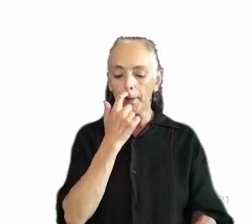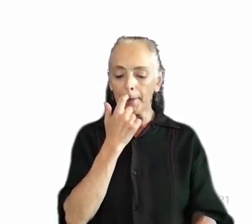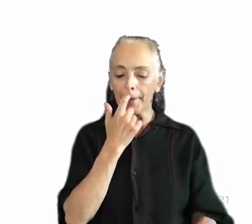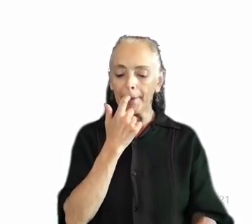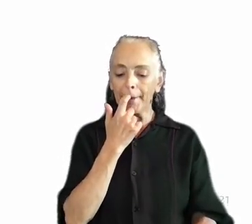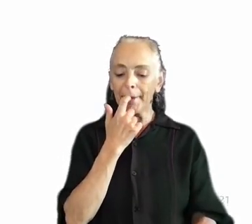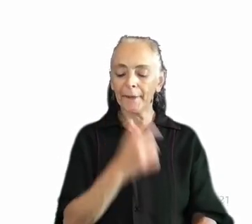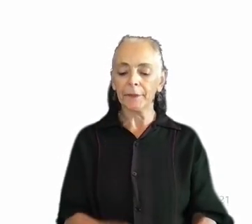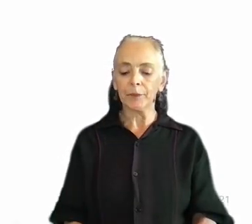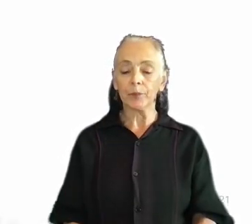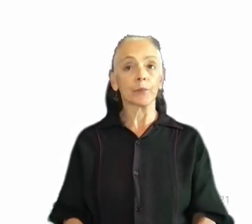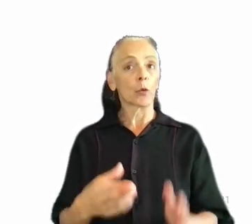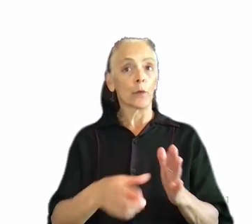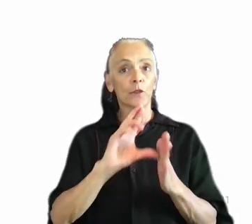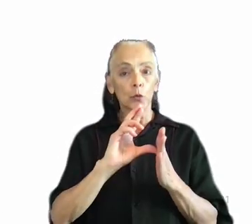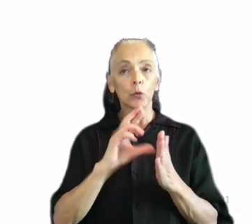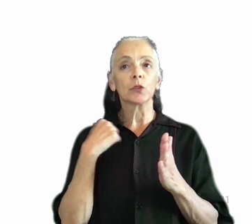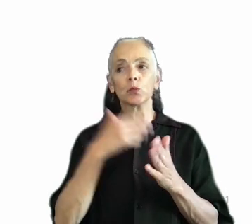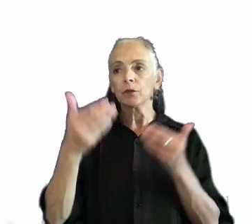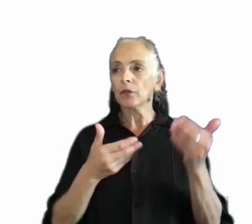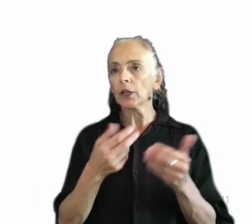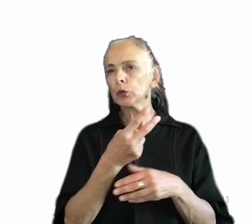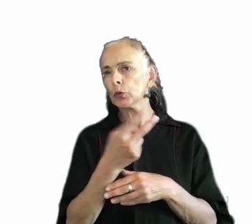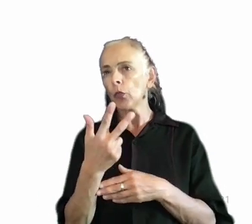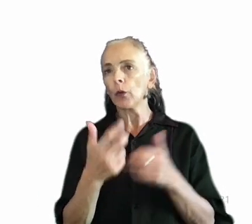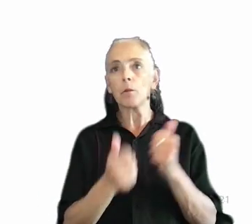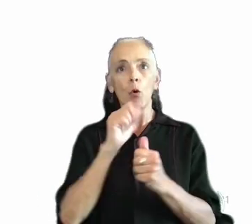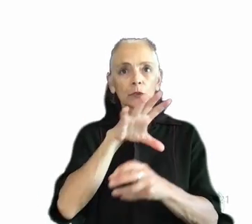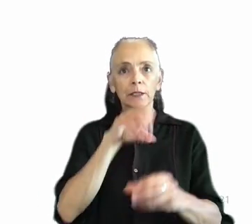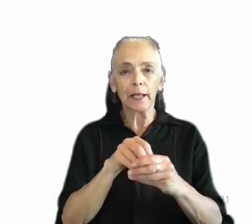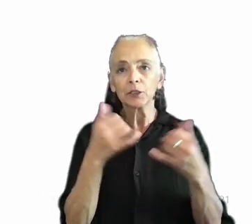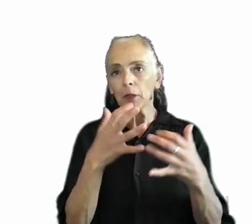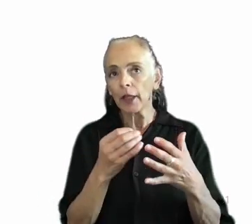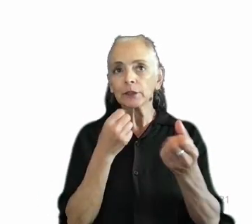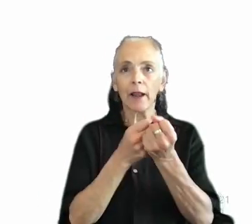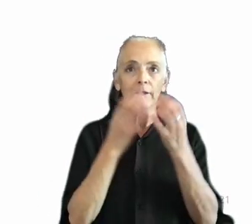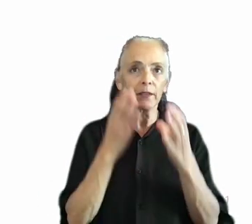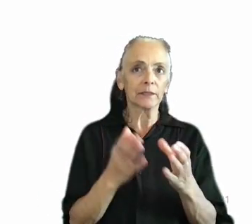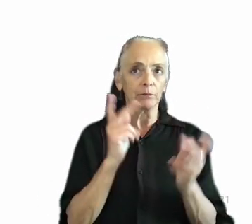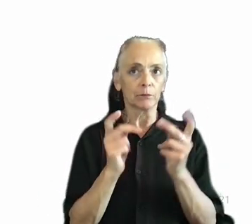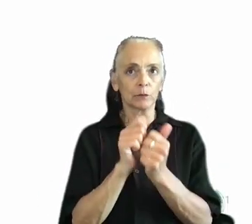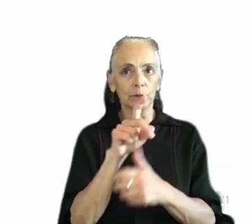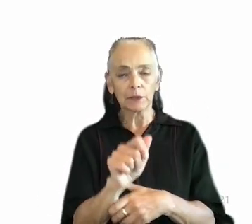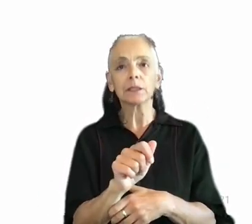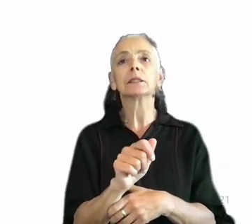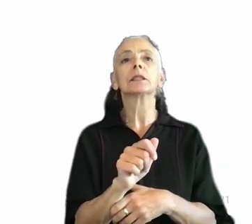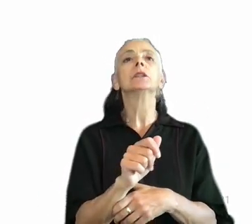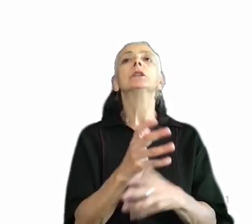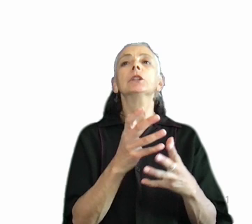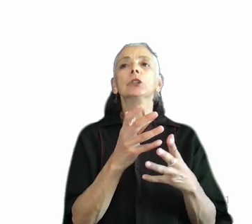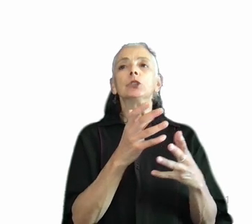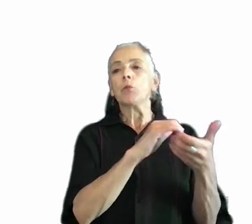In these reviews, we invite two to three of our most engaged players and advocates with disabilities to partner with two to three researchers